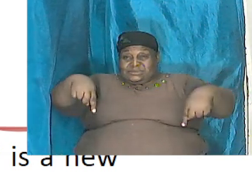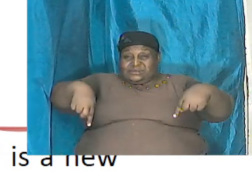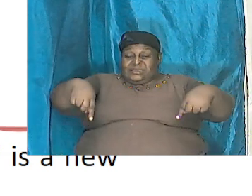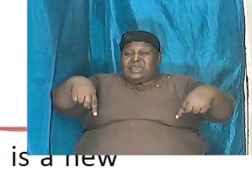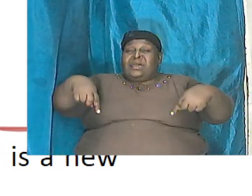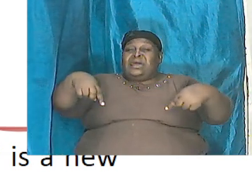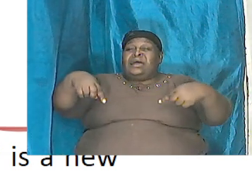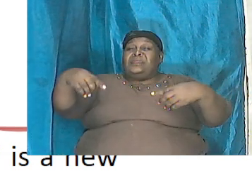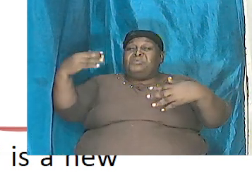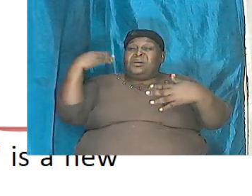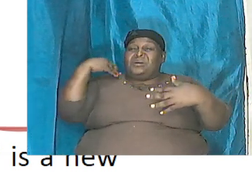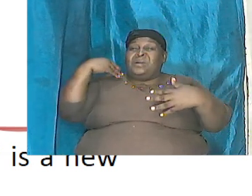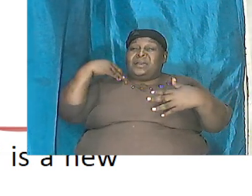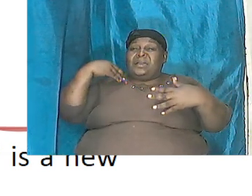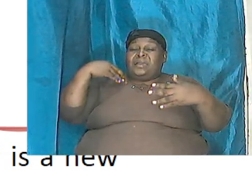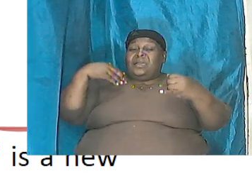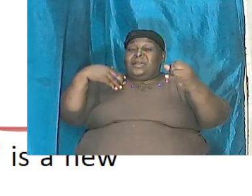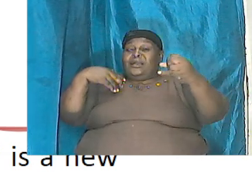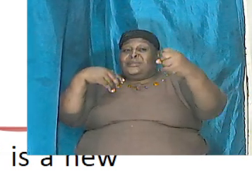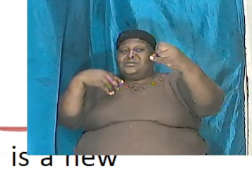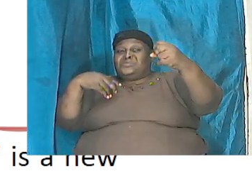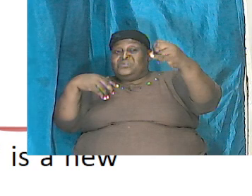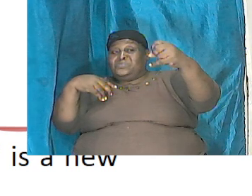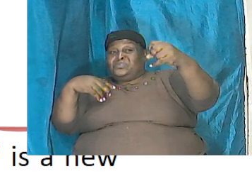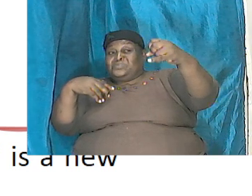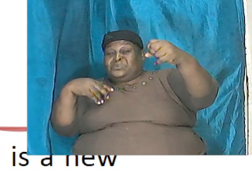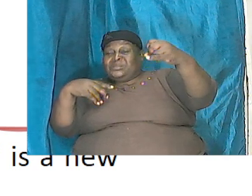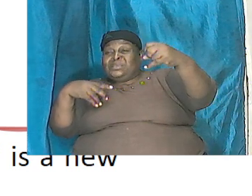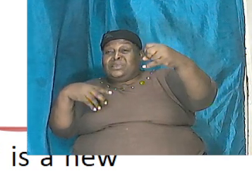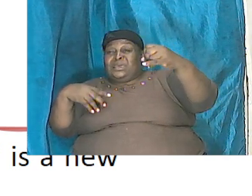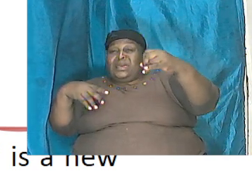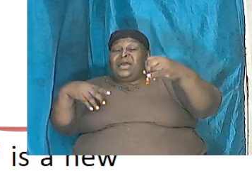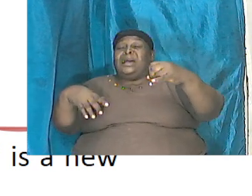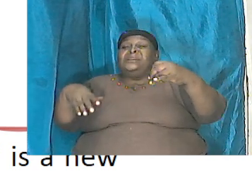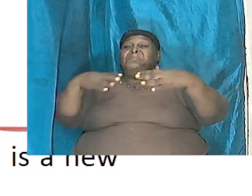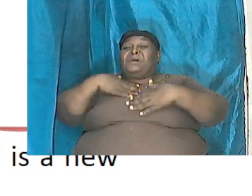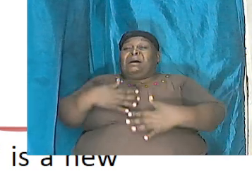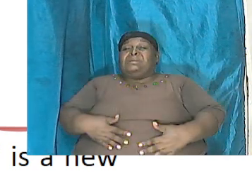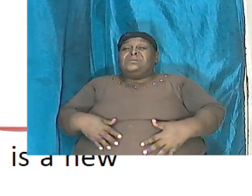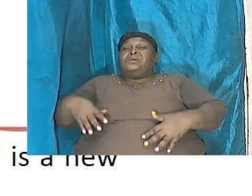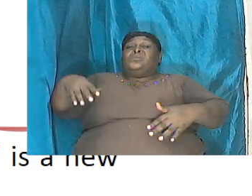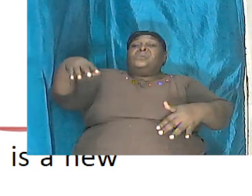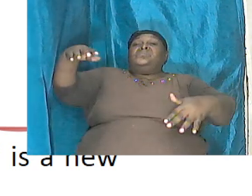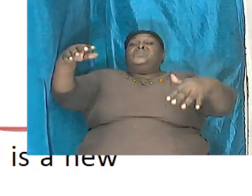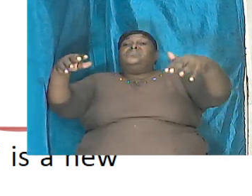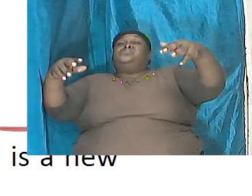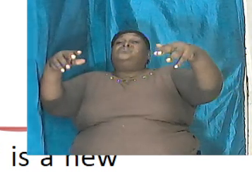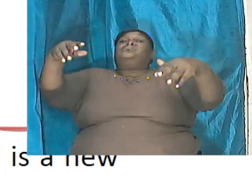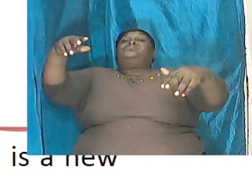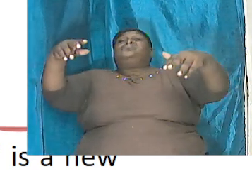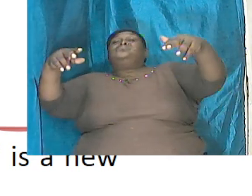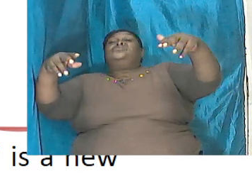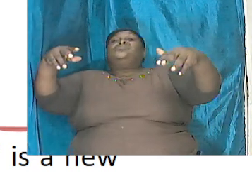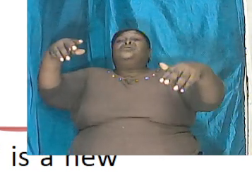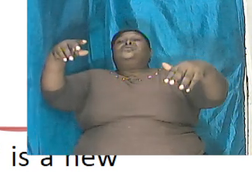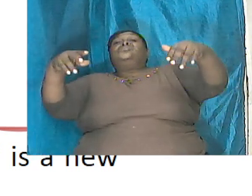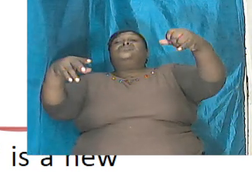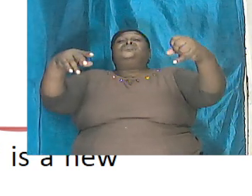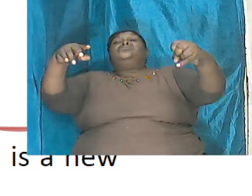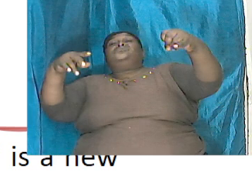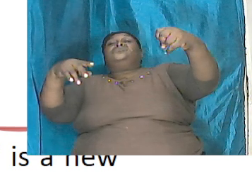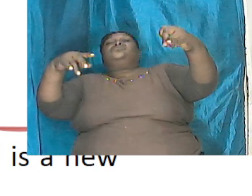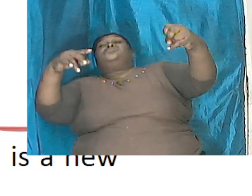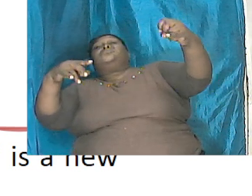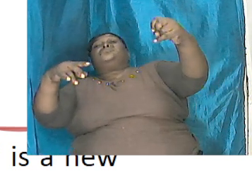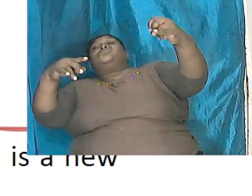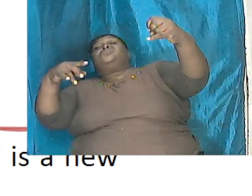extending and the head up there and the body going up which can so it has a kind of lizard look so based